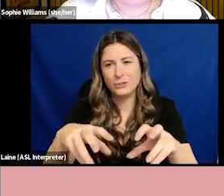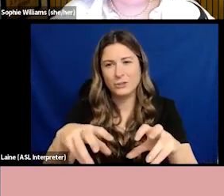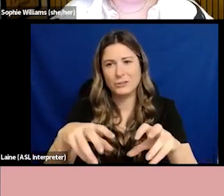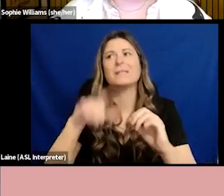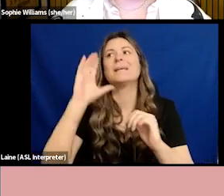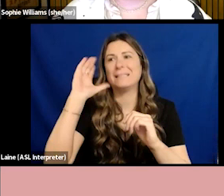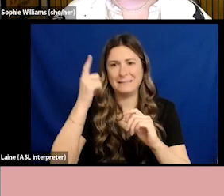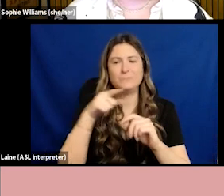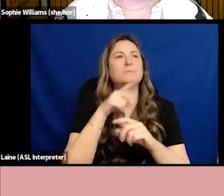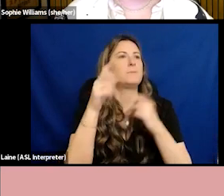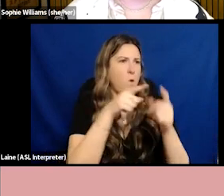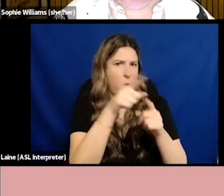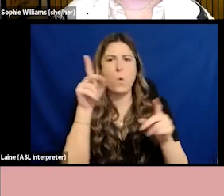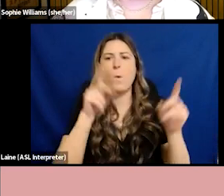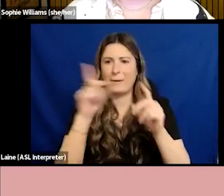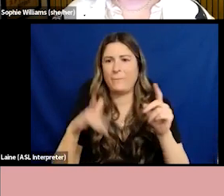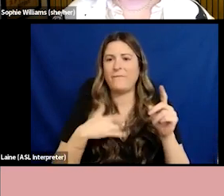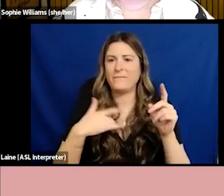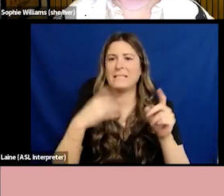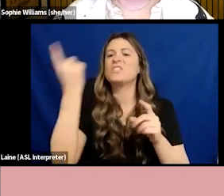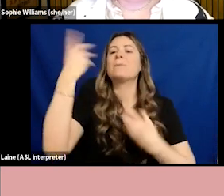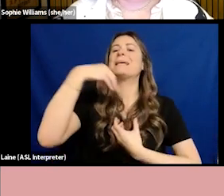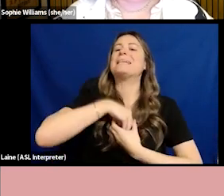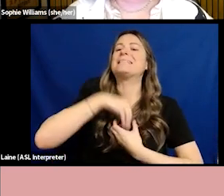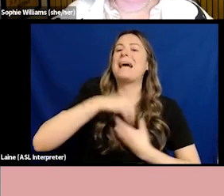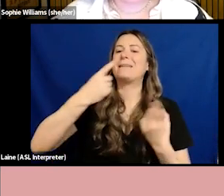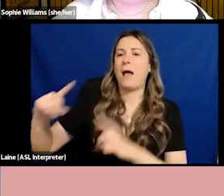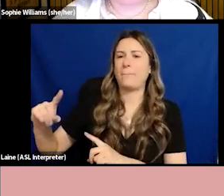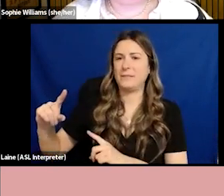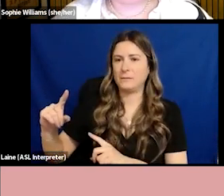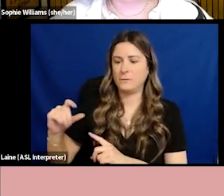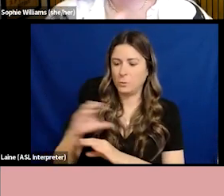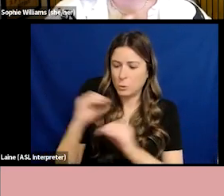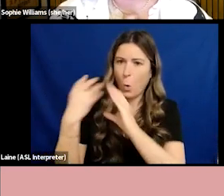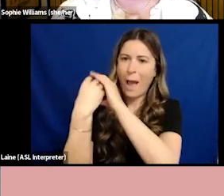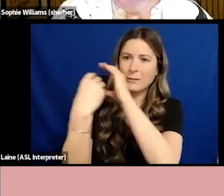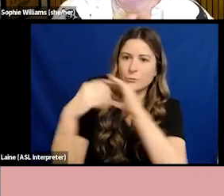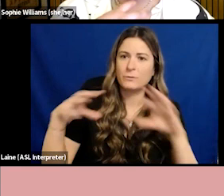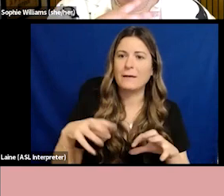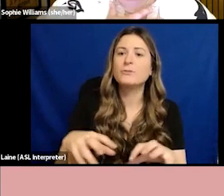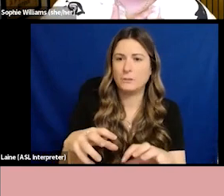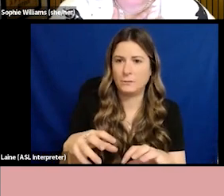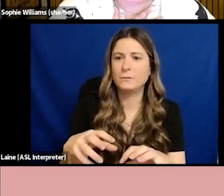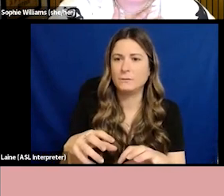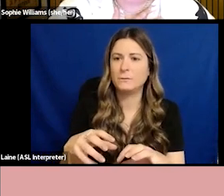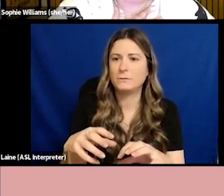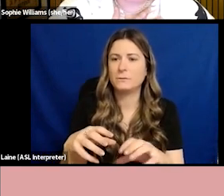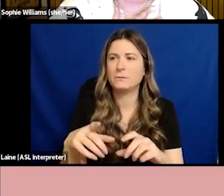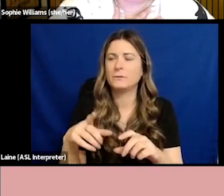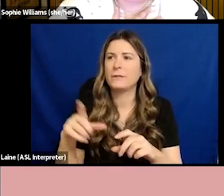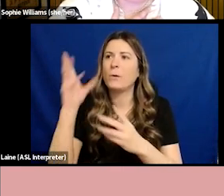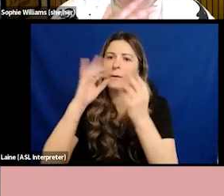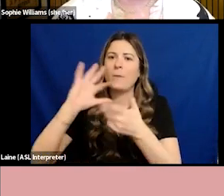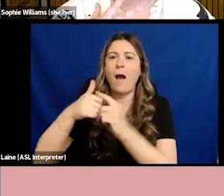external pursuit. A lot of people seem to think about allyship in terms of what it means for them or about them.